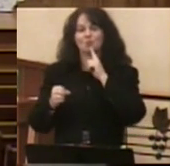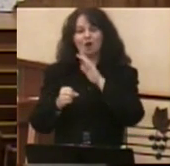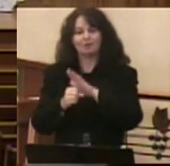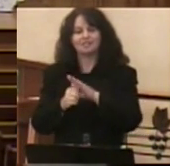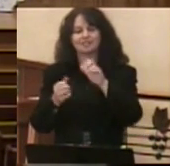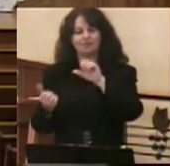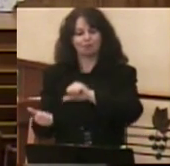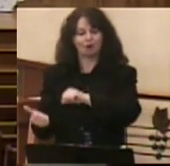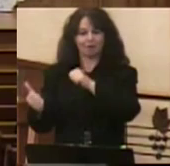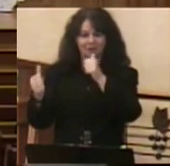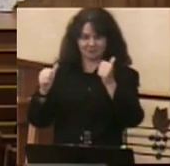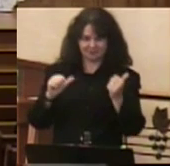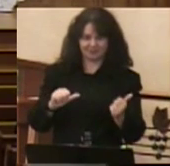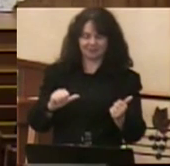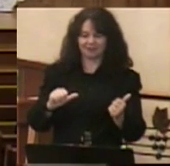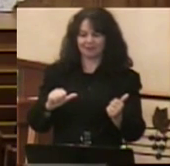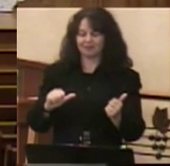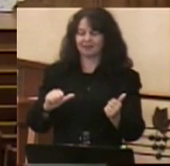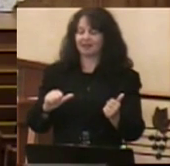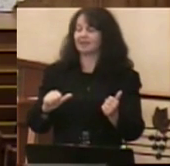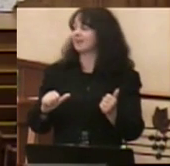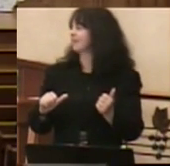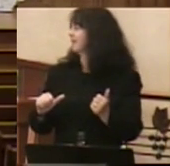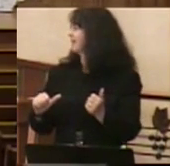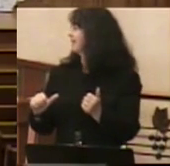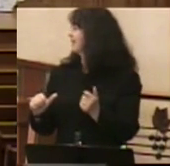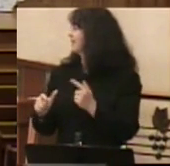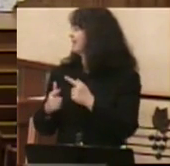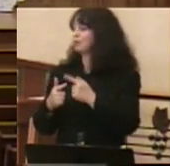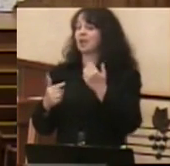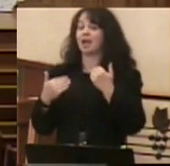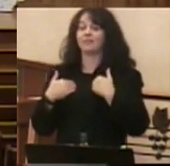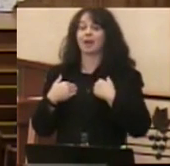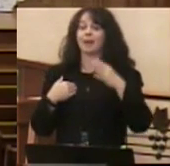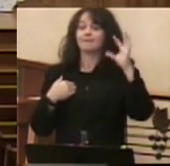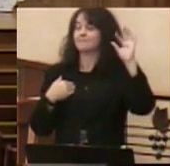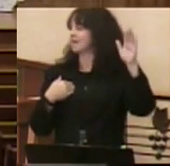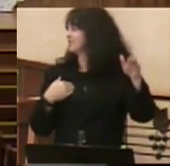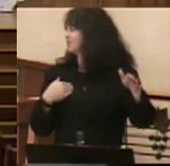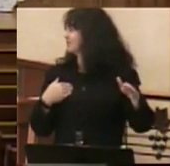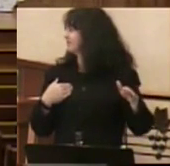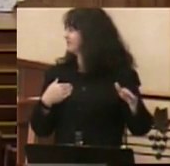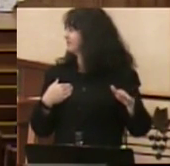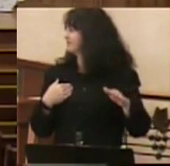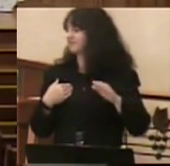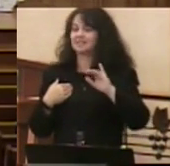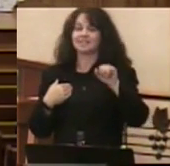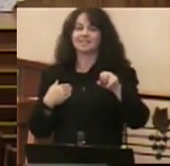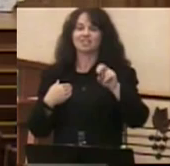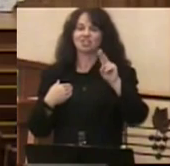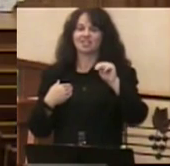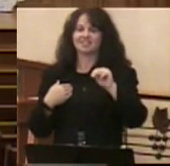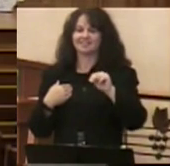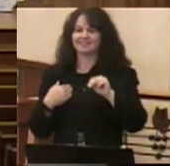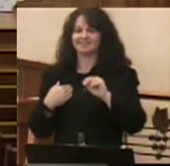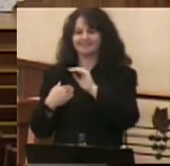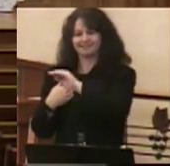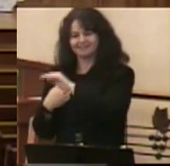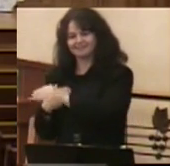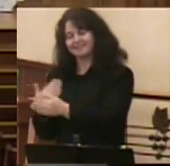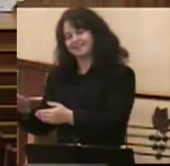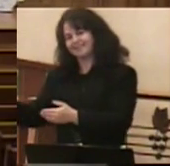baptismal promises, well then, we have pastors, Pastor Jason, you didn't know I was going to call you up, but come on up.